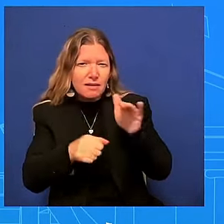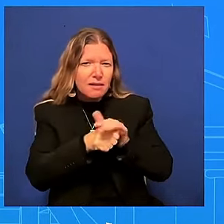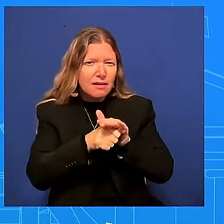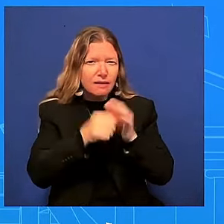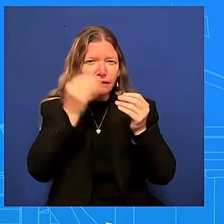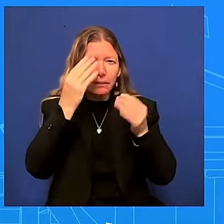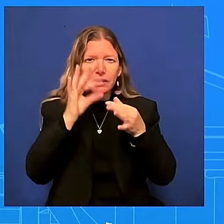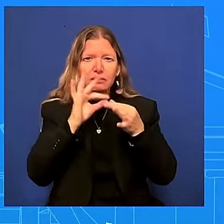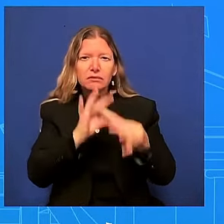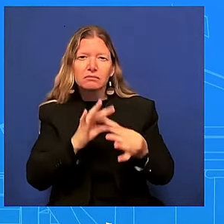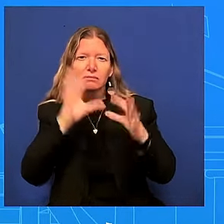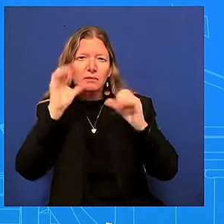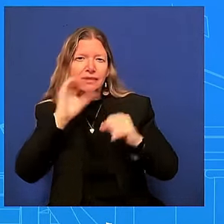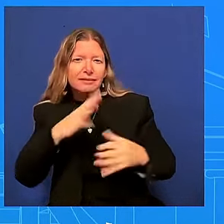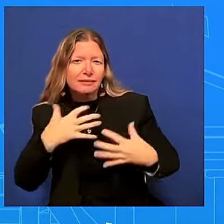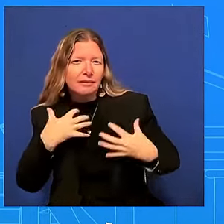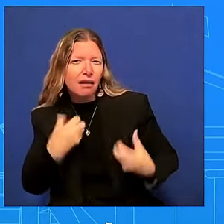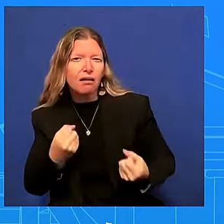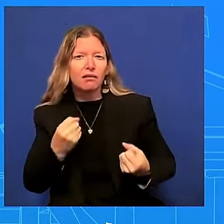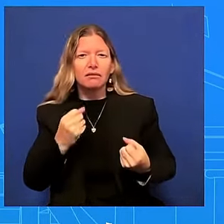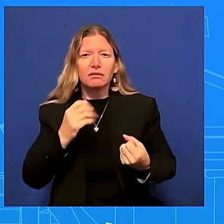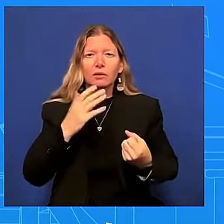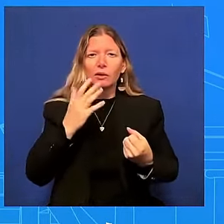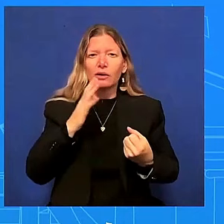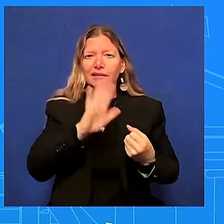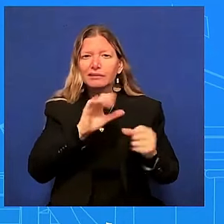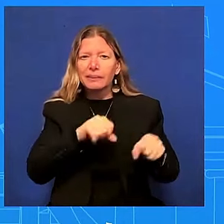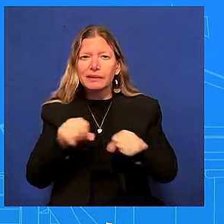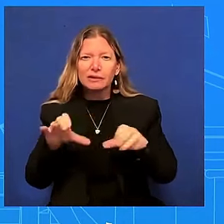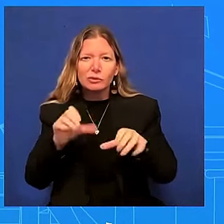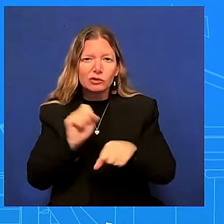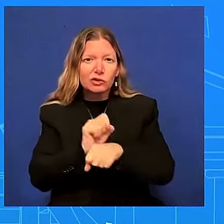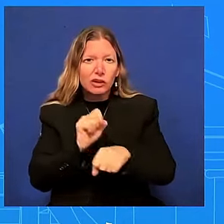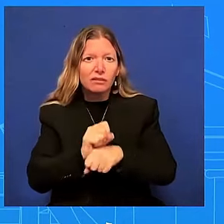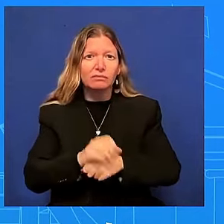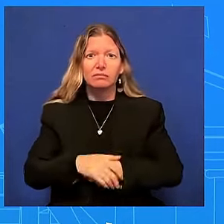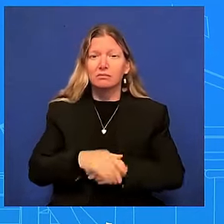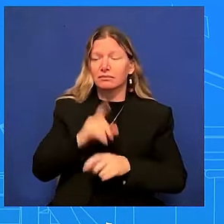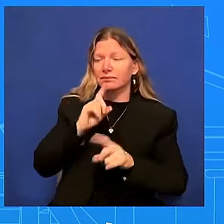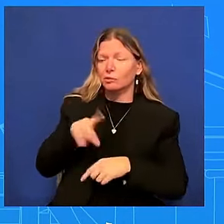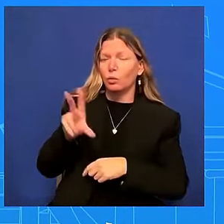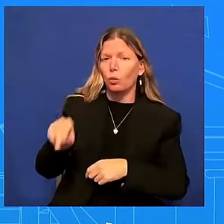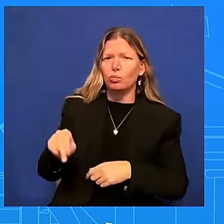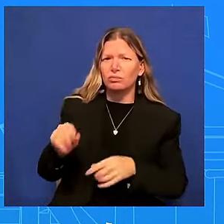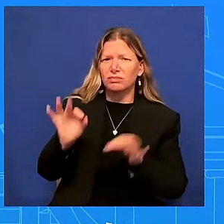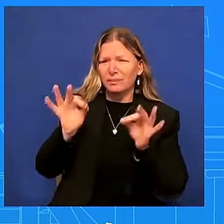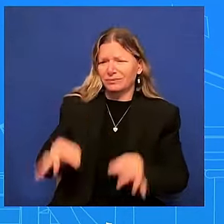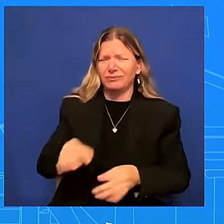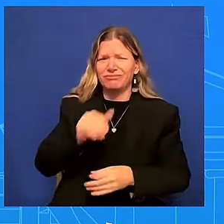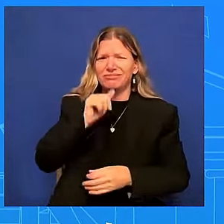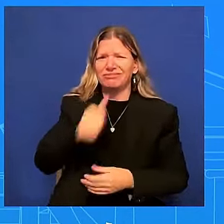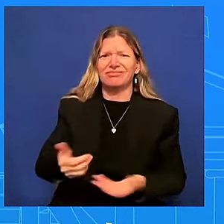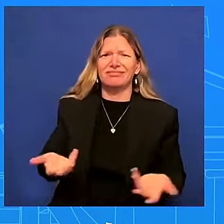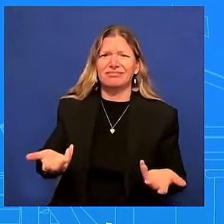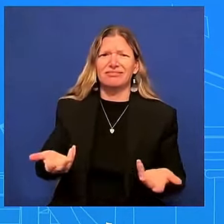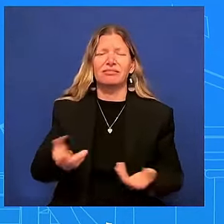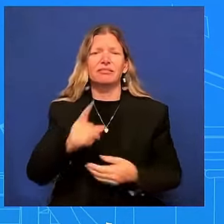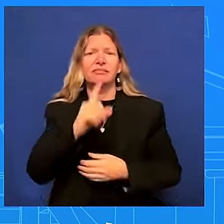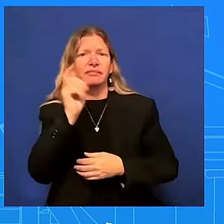given the fact that it's more than a bad night when his political future is threatened